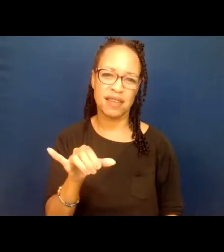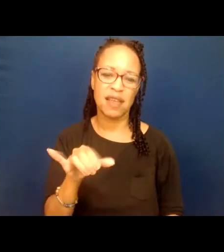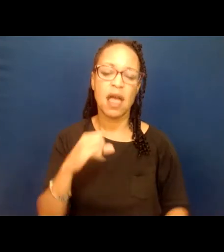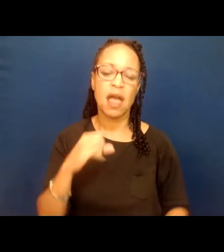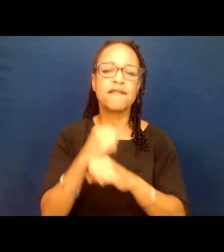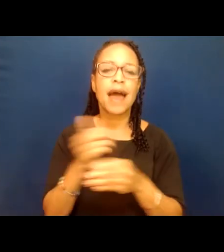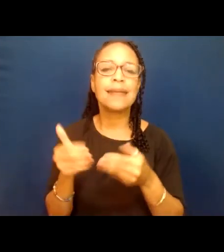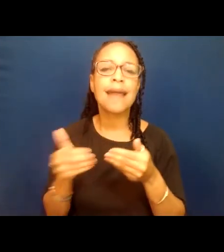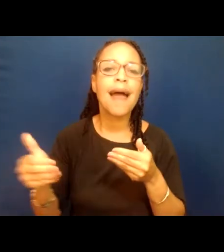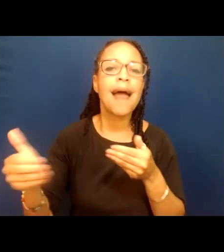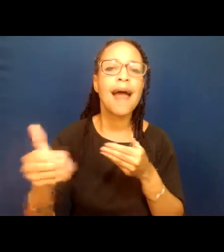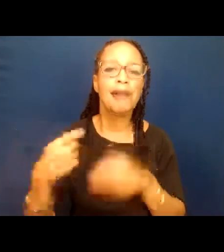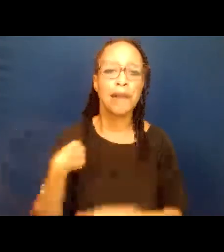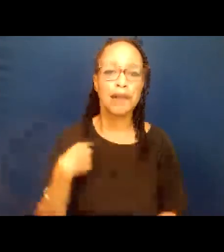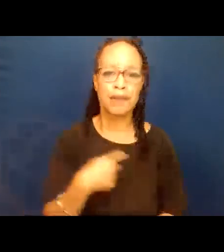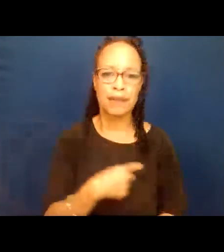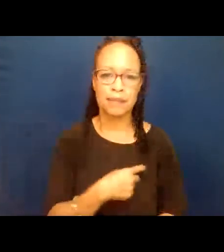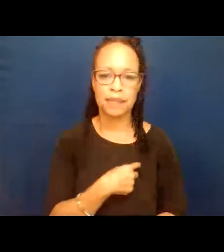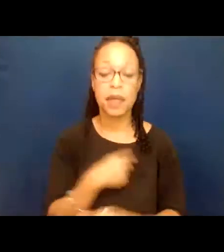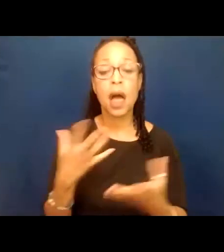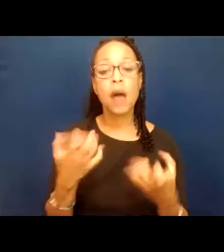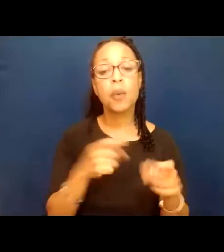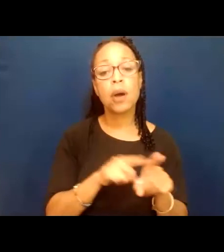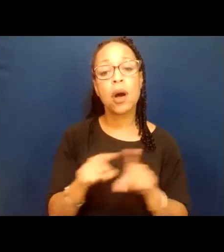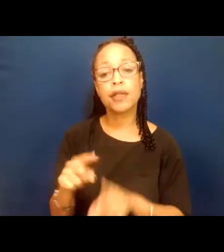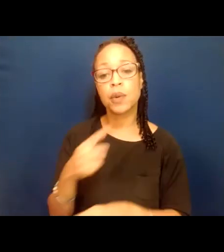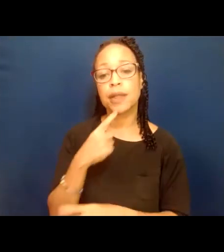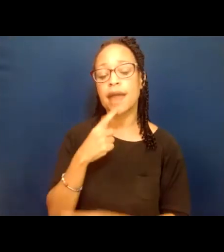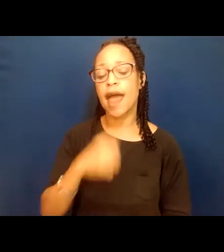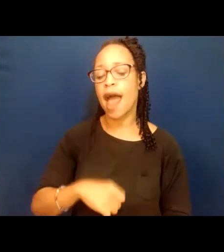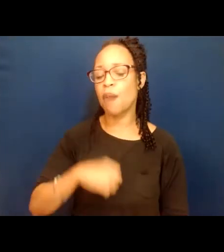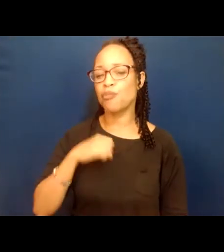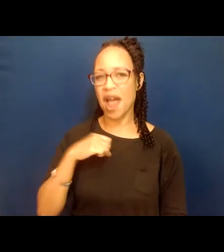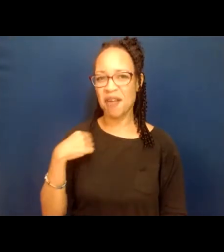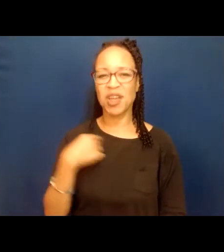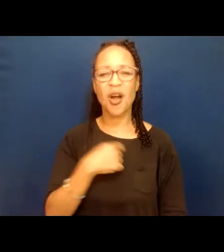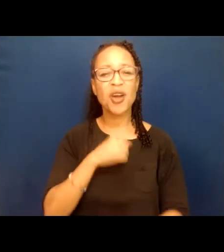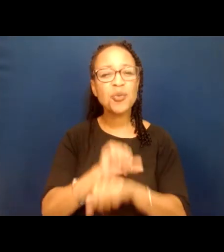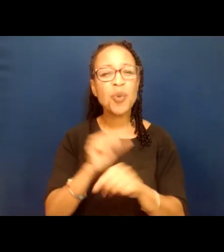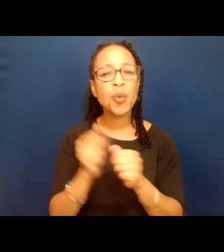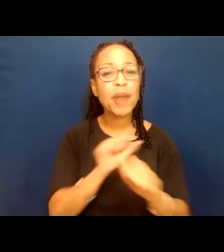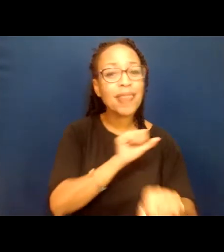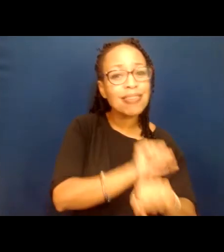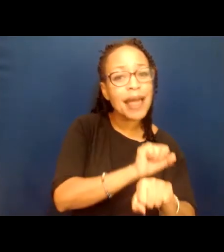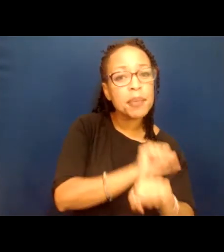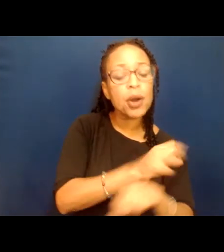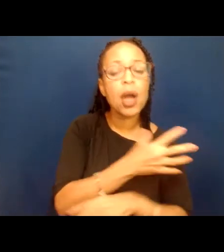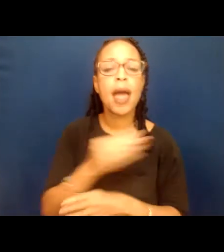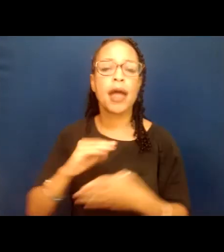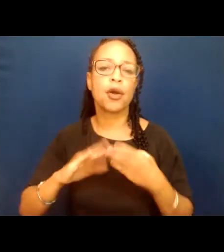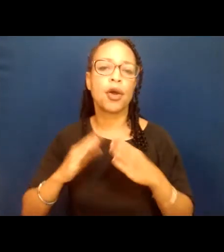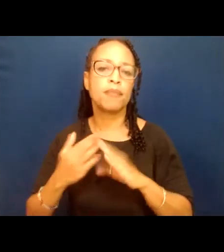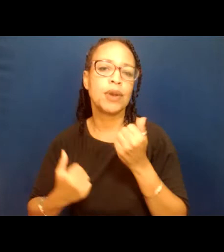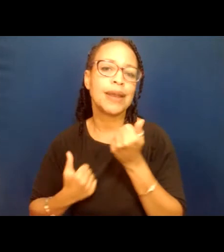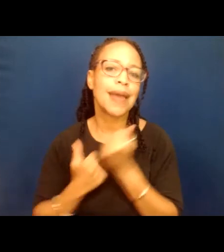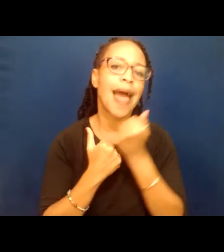ahead of us. I want to also just say how proud we were to work with labor and our community allies to